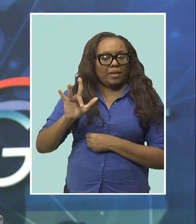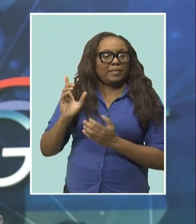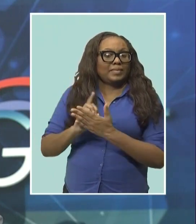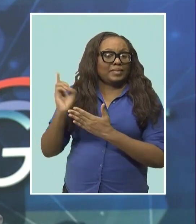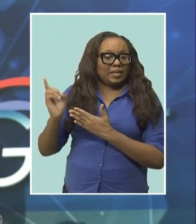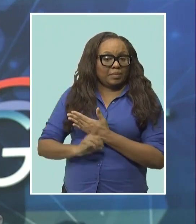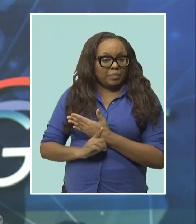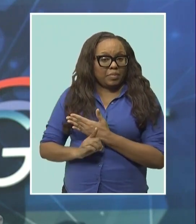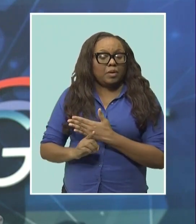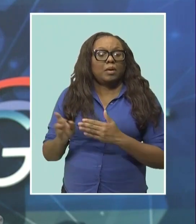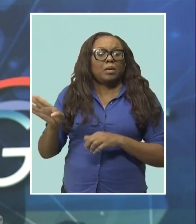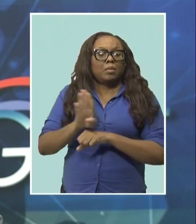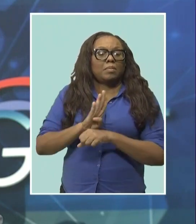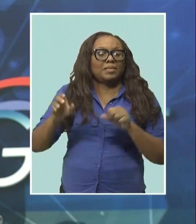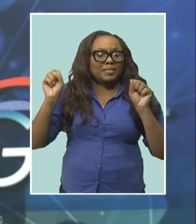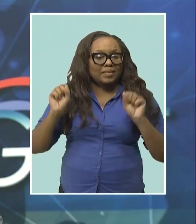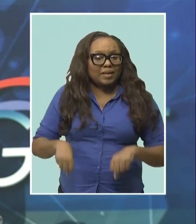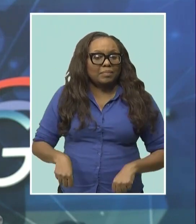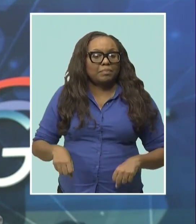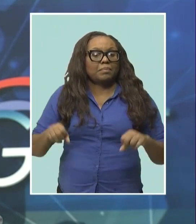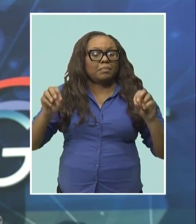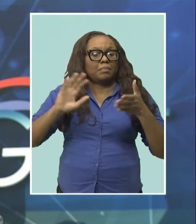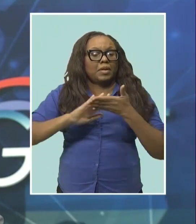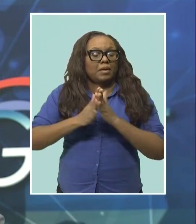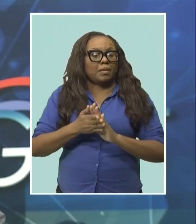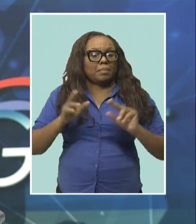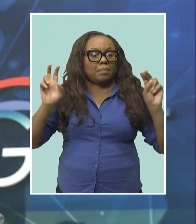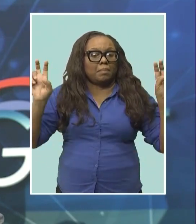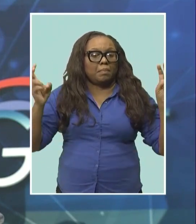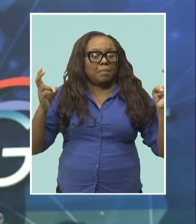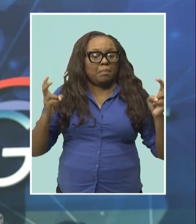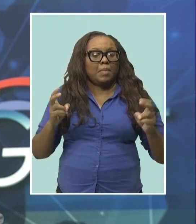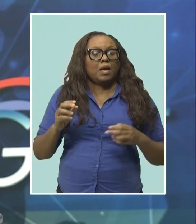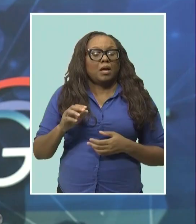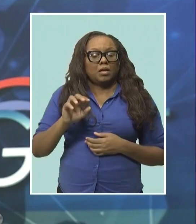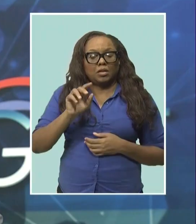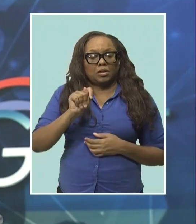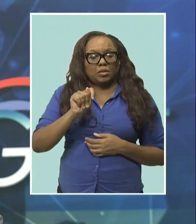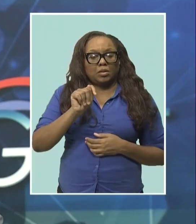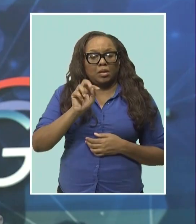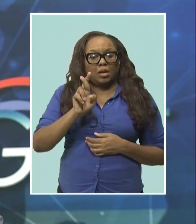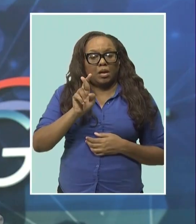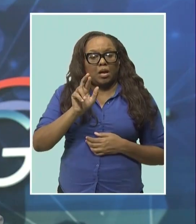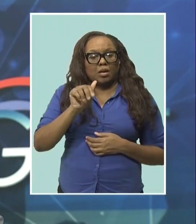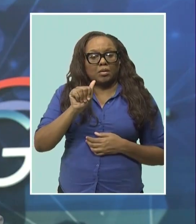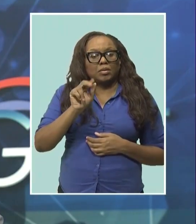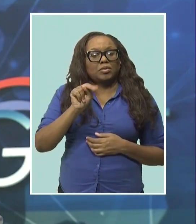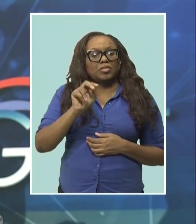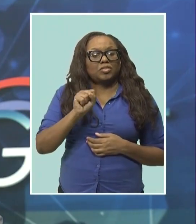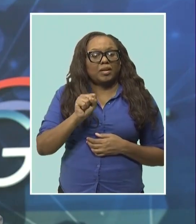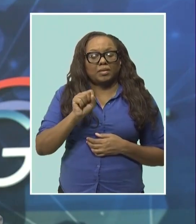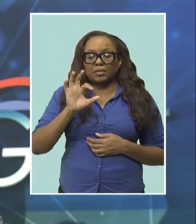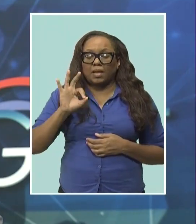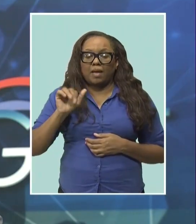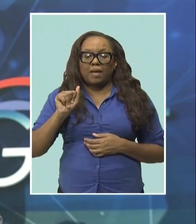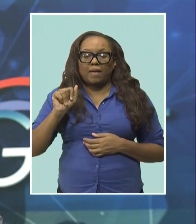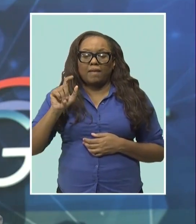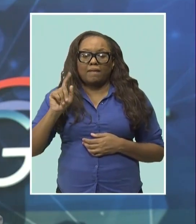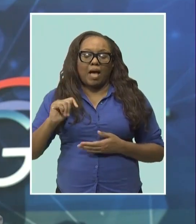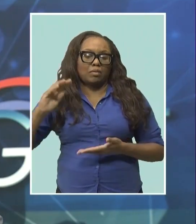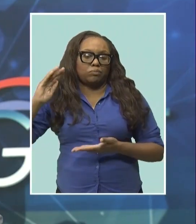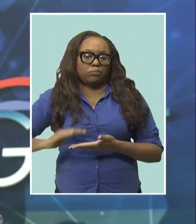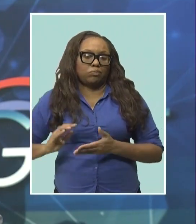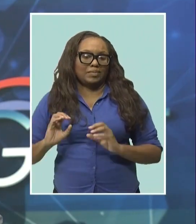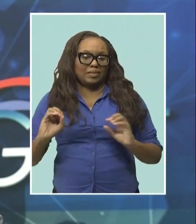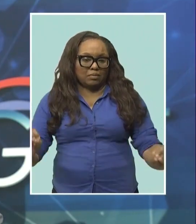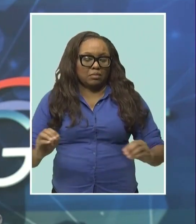non-communicable diseases crisis facing the island. Speaking exclusively to CBC News on his return from the World Health Assembly in